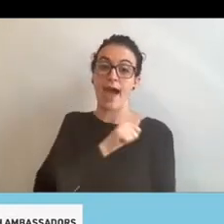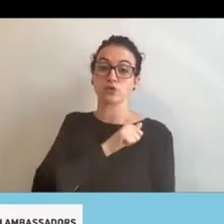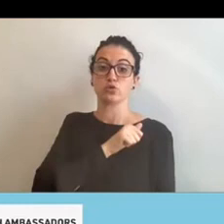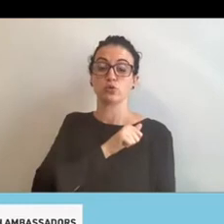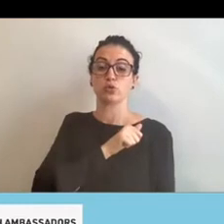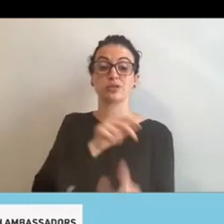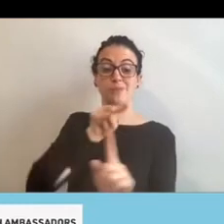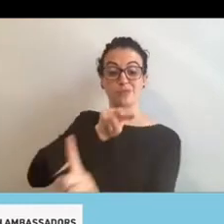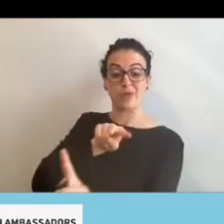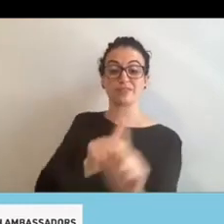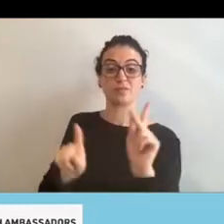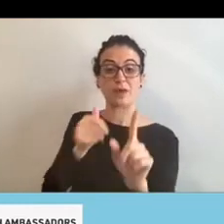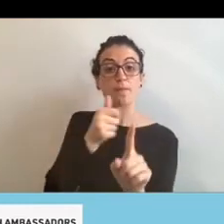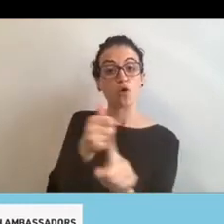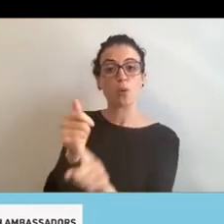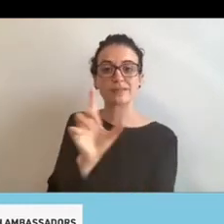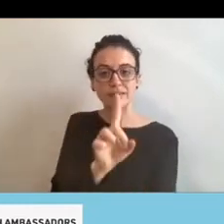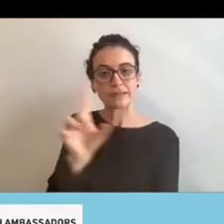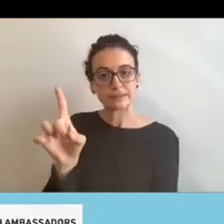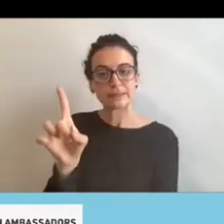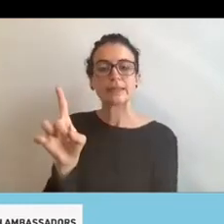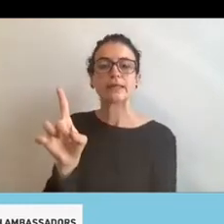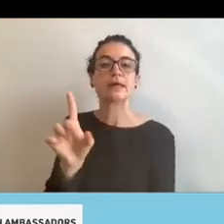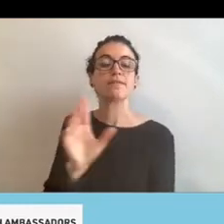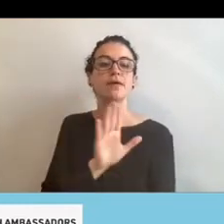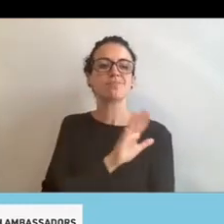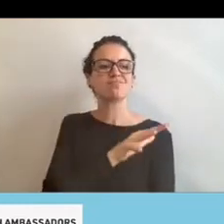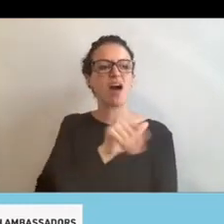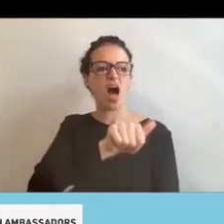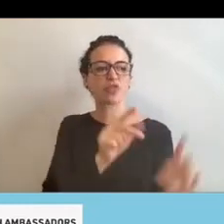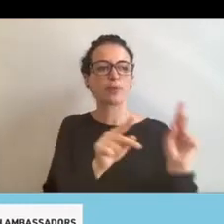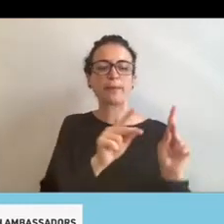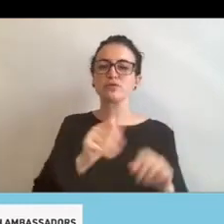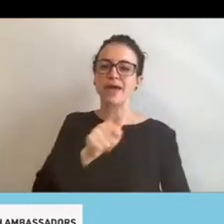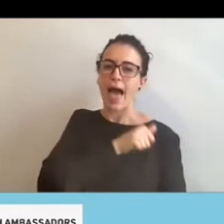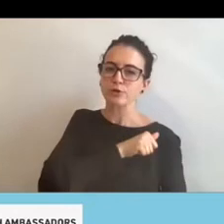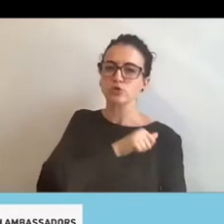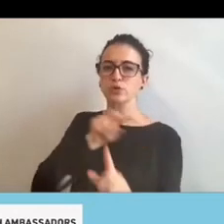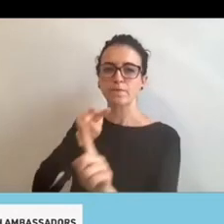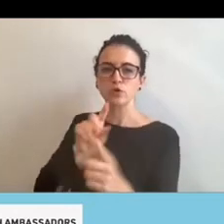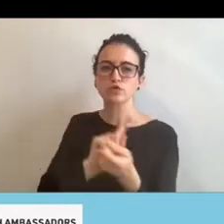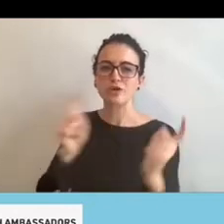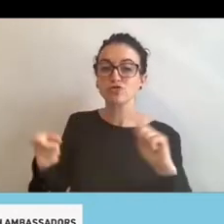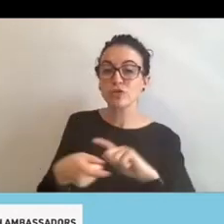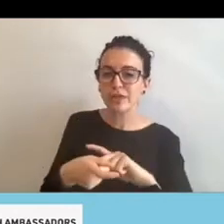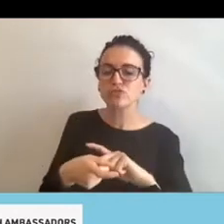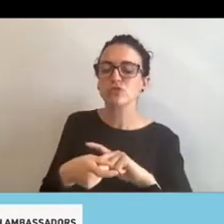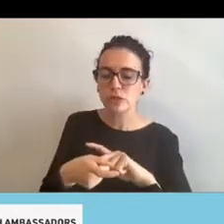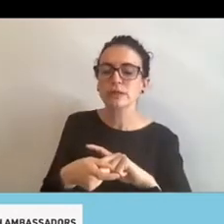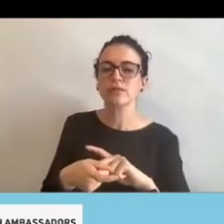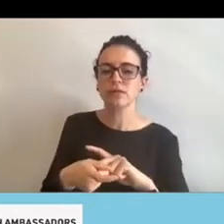disabilities doing more and more in society. And having these types of programs where people with